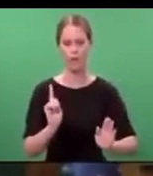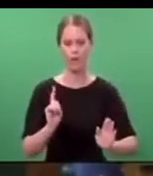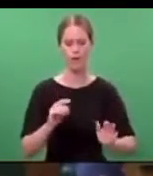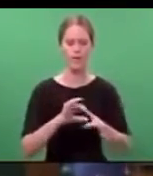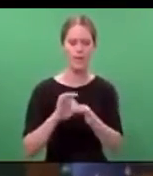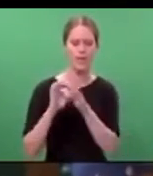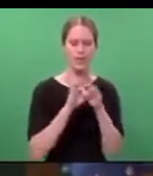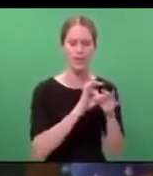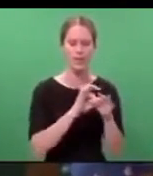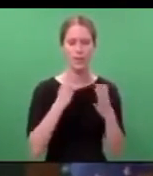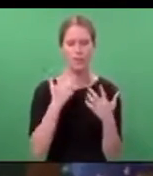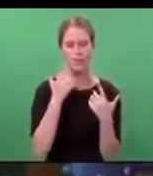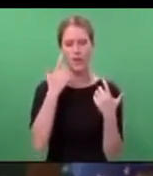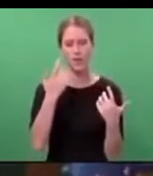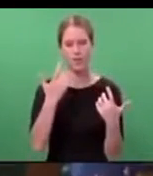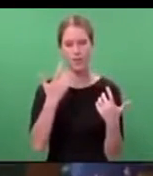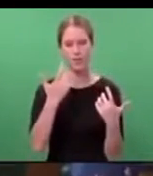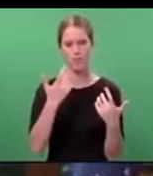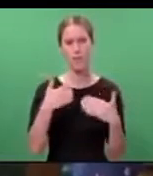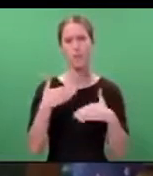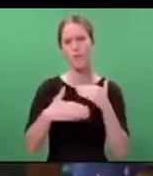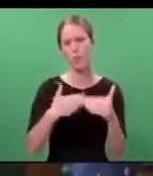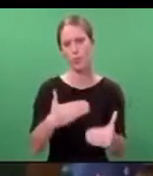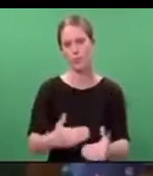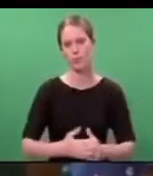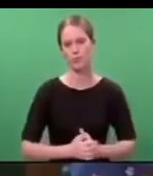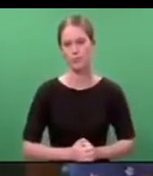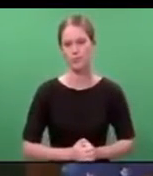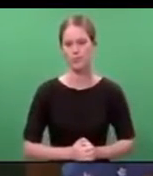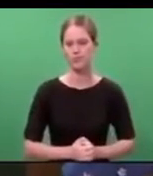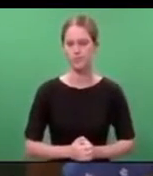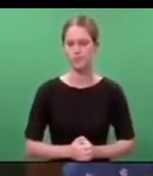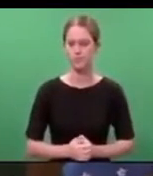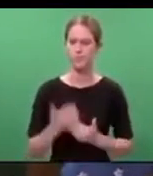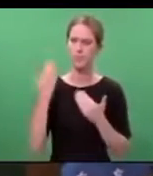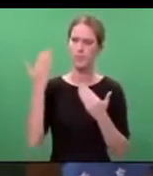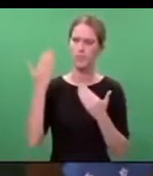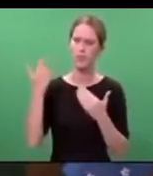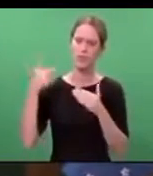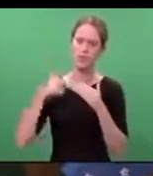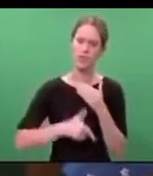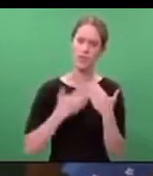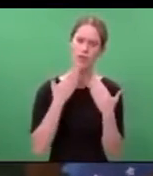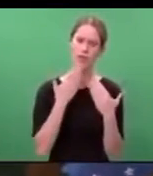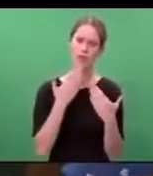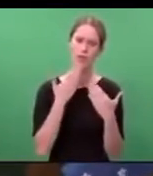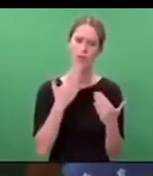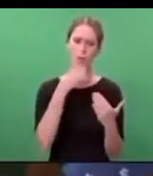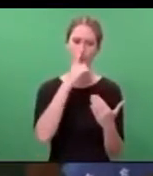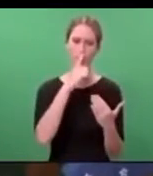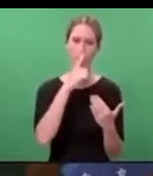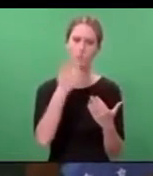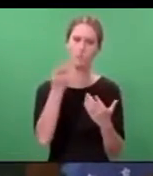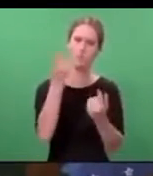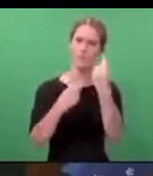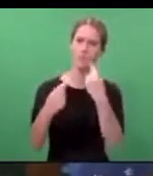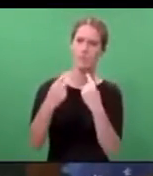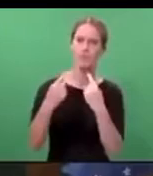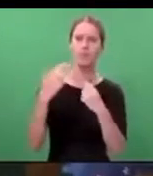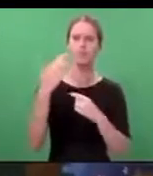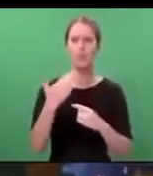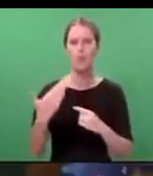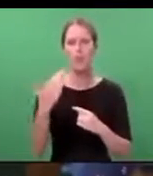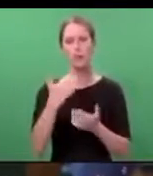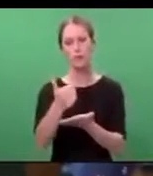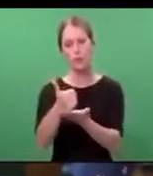them and we must act. Mr. Speaker, are deeply grateful for all the messages of sympathy, support